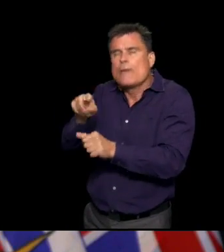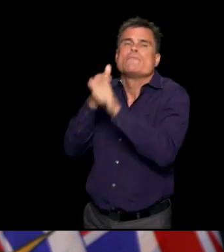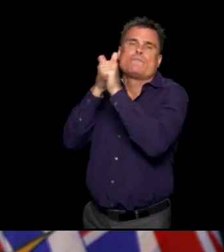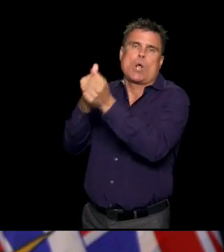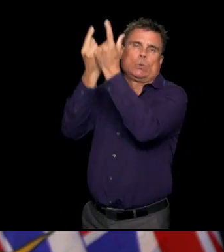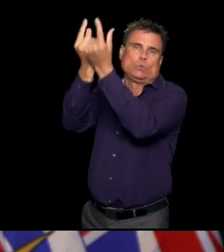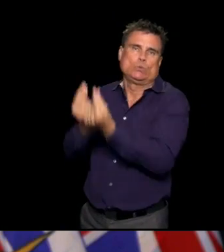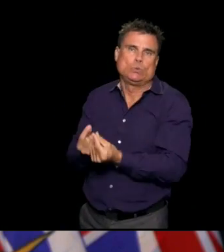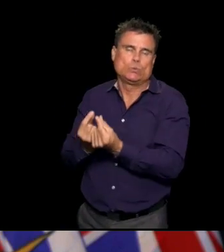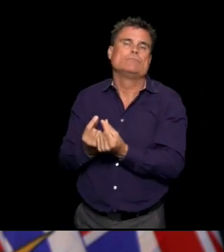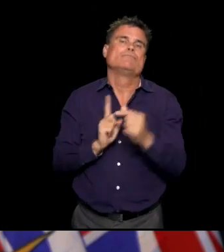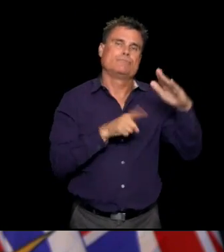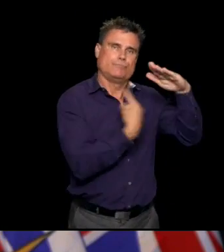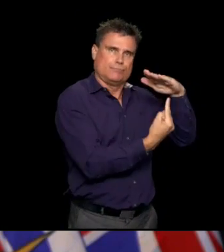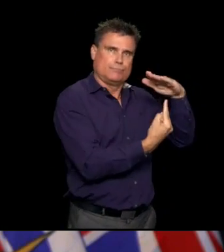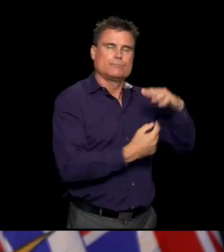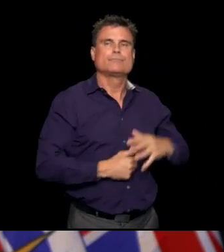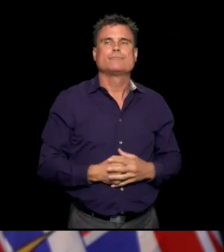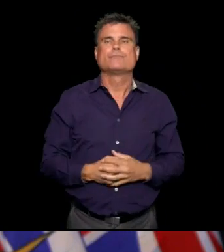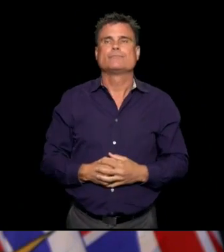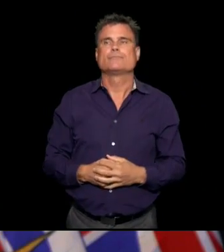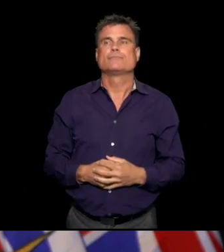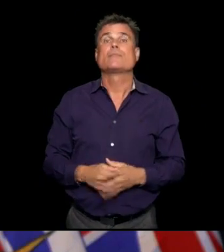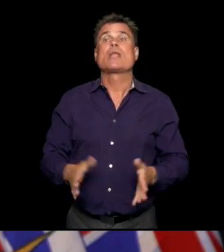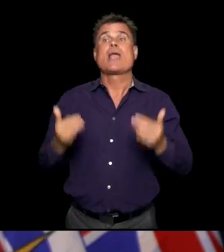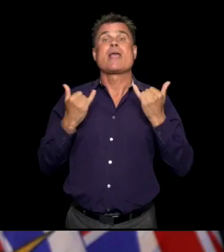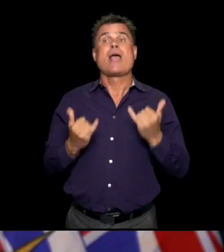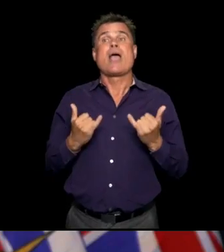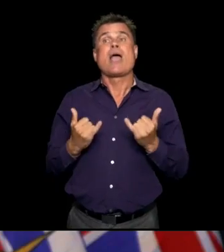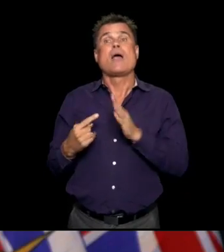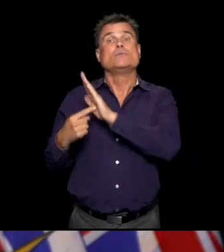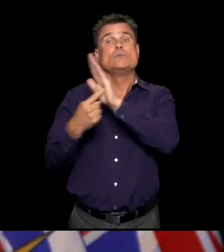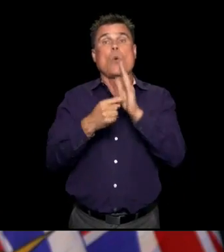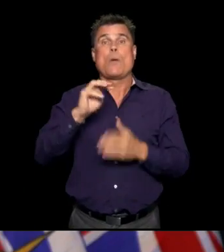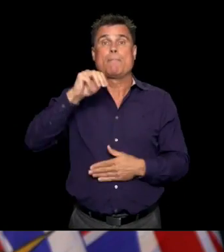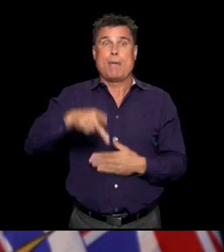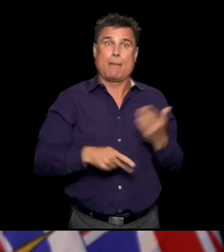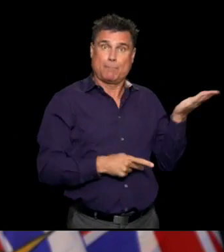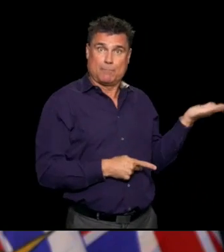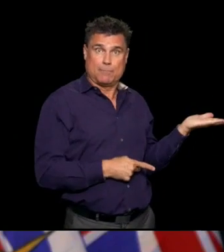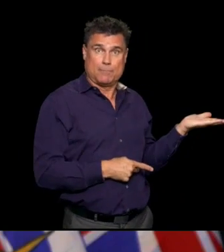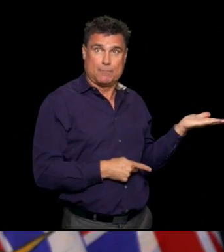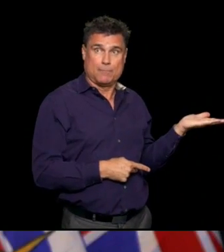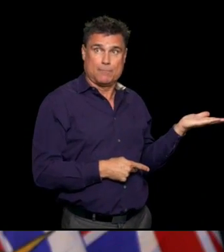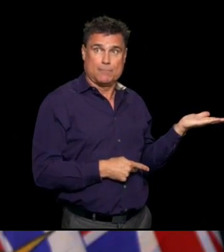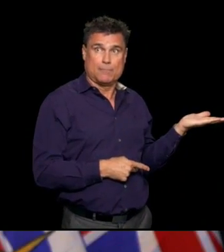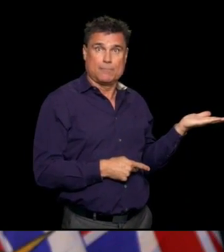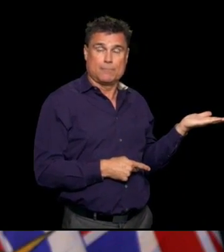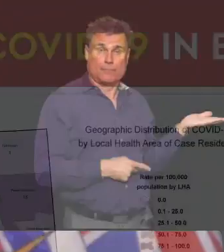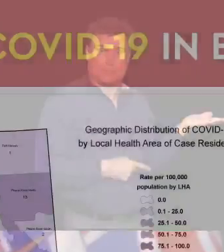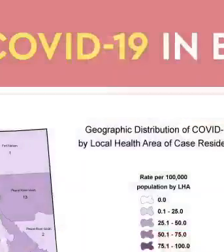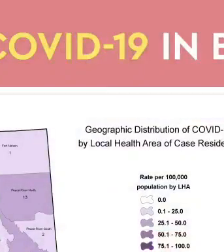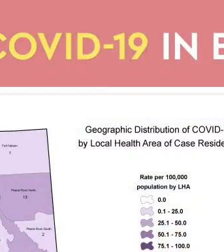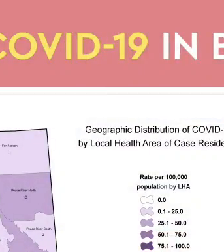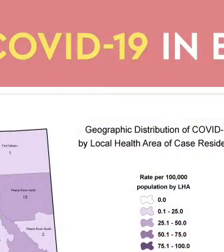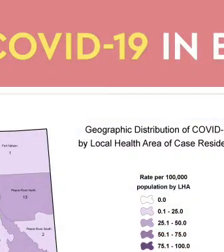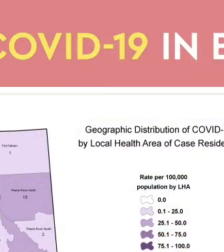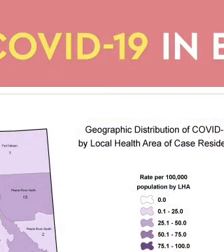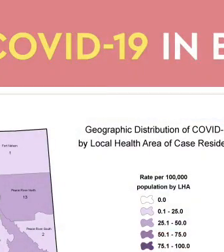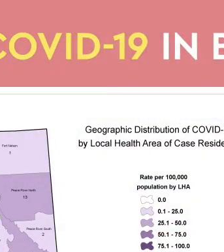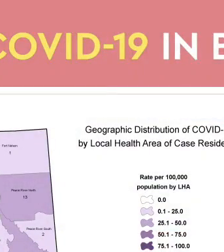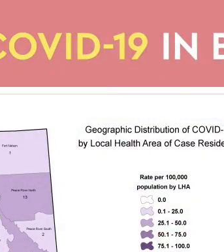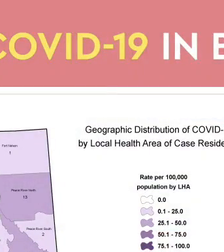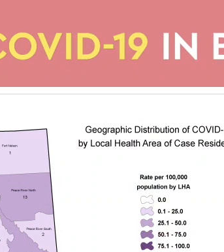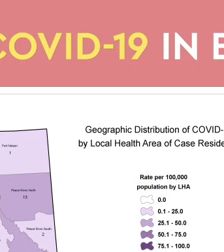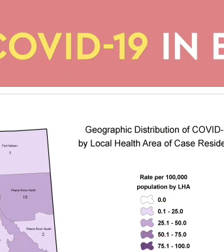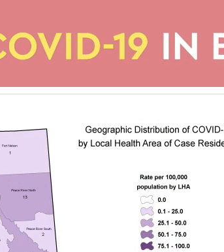So there's a couple of things I want to report on today. One, if we could get the map put up. So